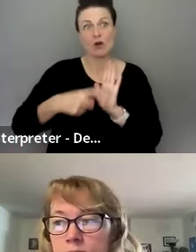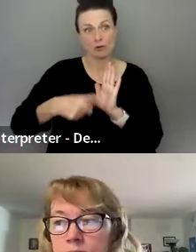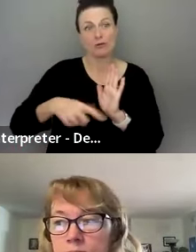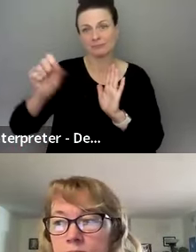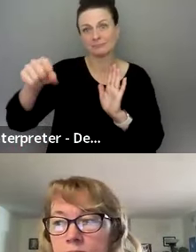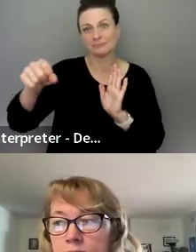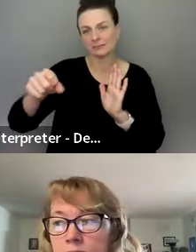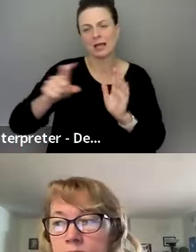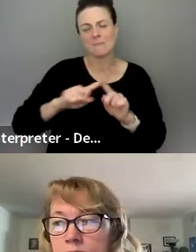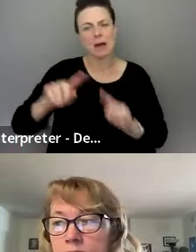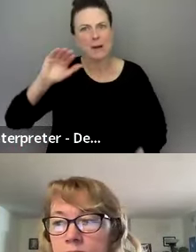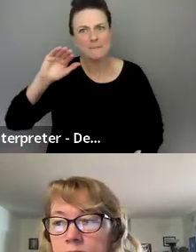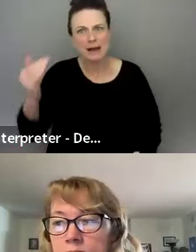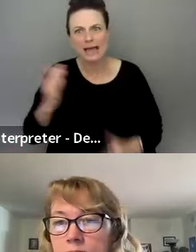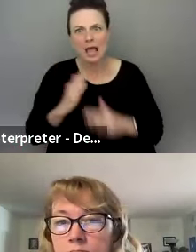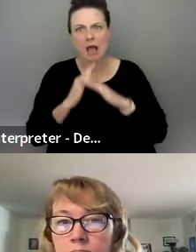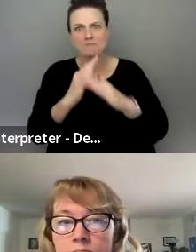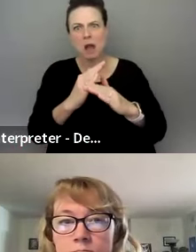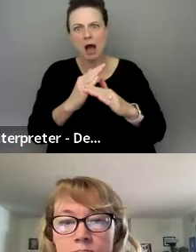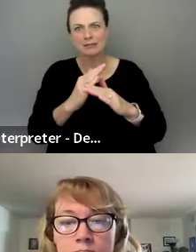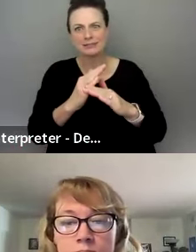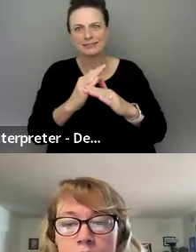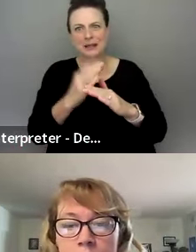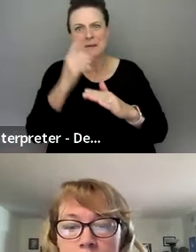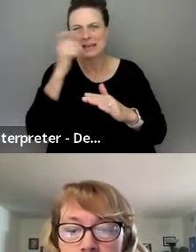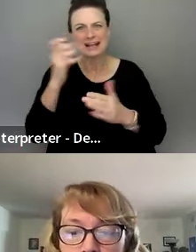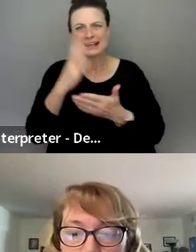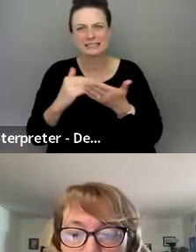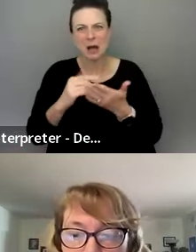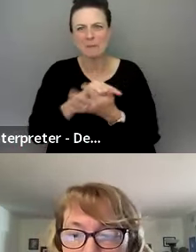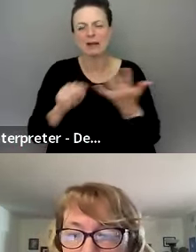But apparently it is blocked from publication because of some bureaucracy.